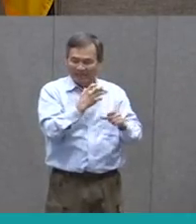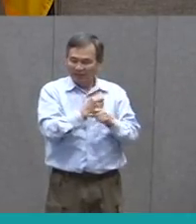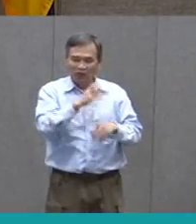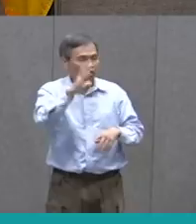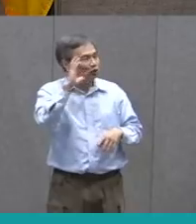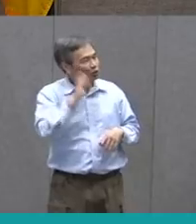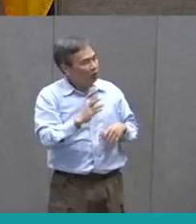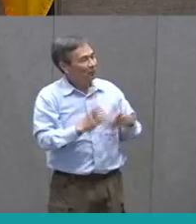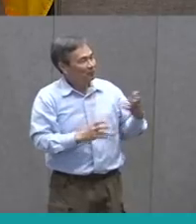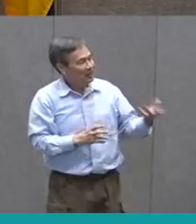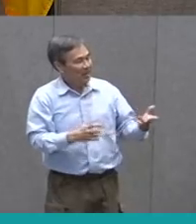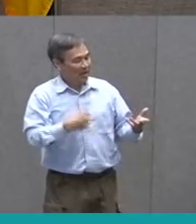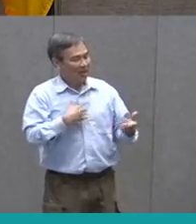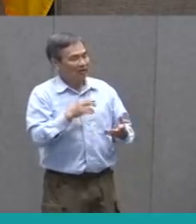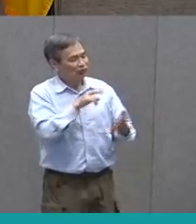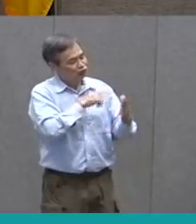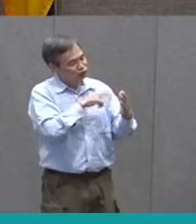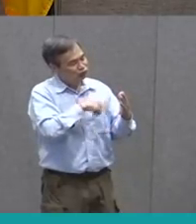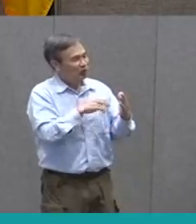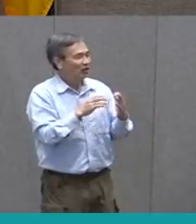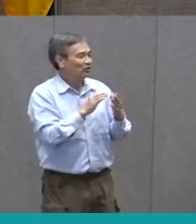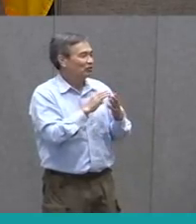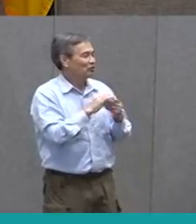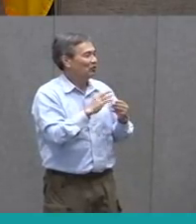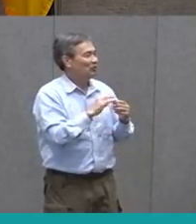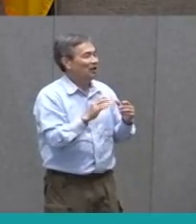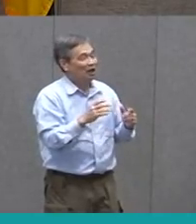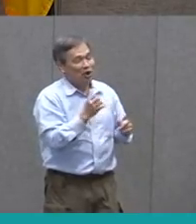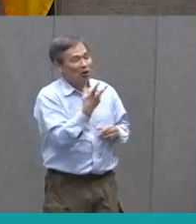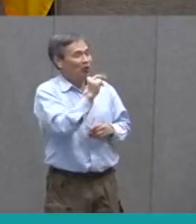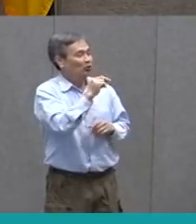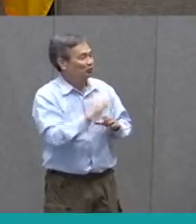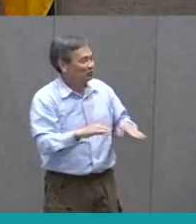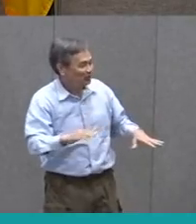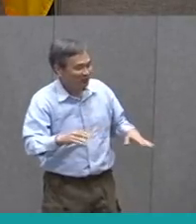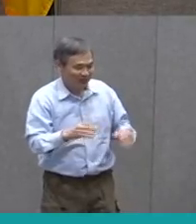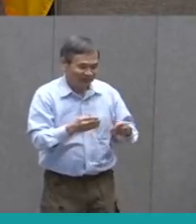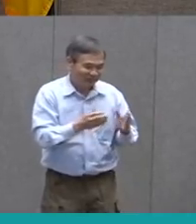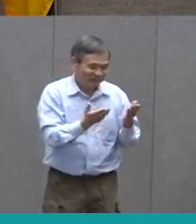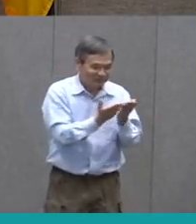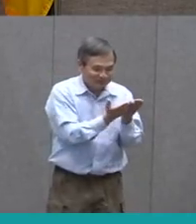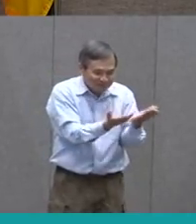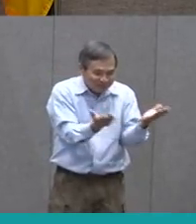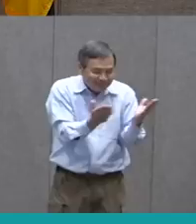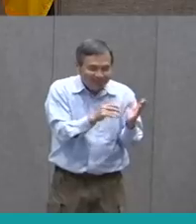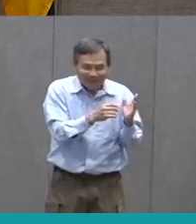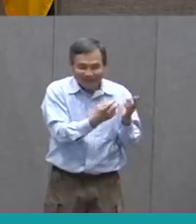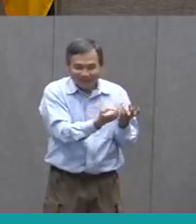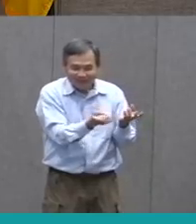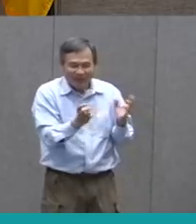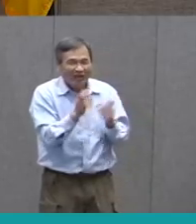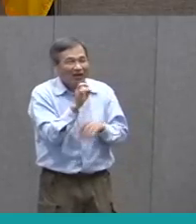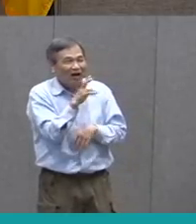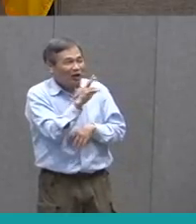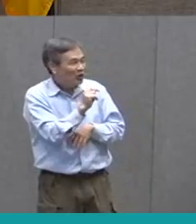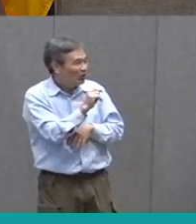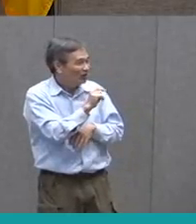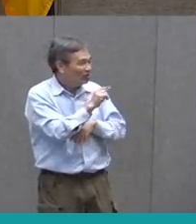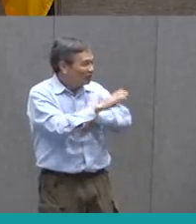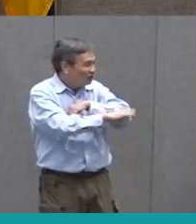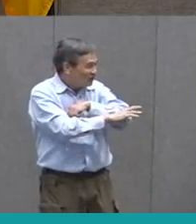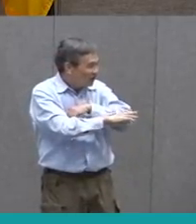And I enjoy reading this to my personal children. We kind of read it around October fall